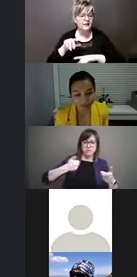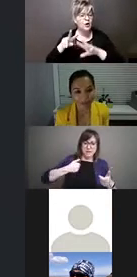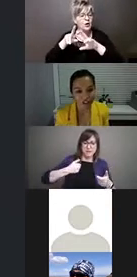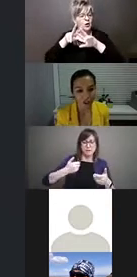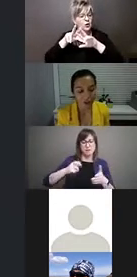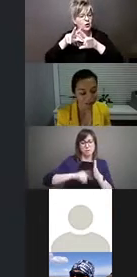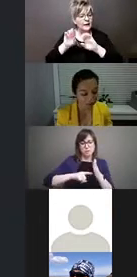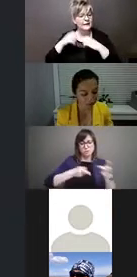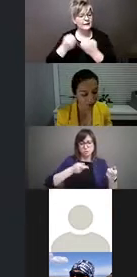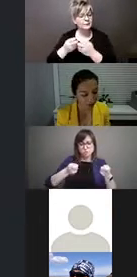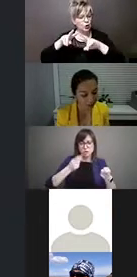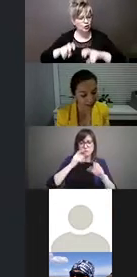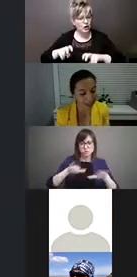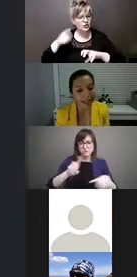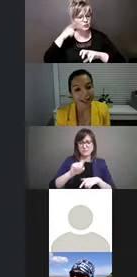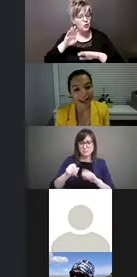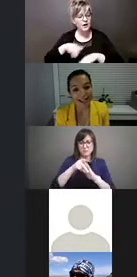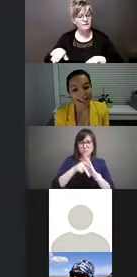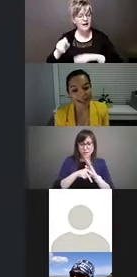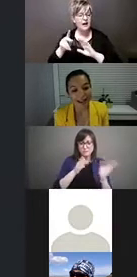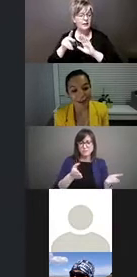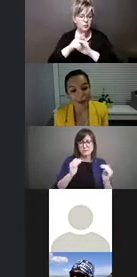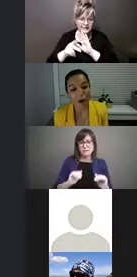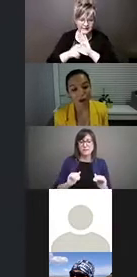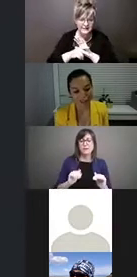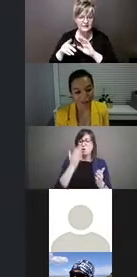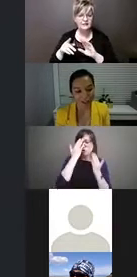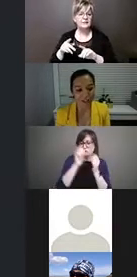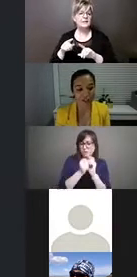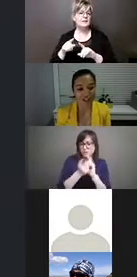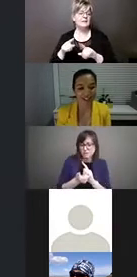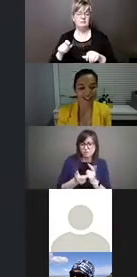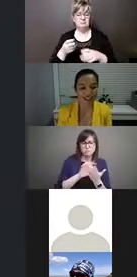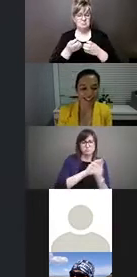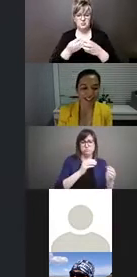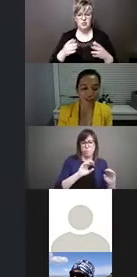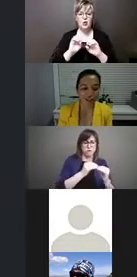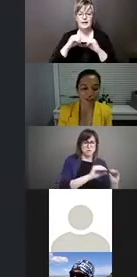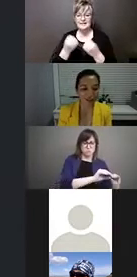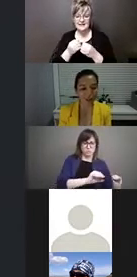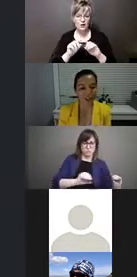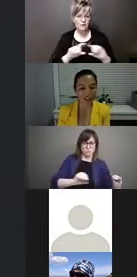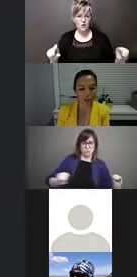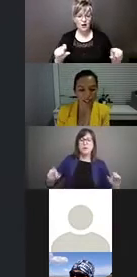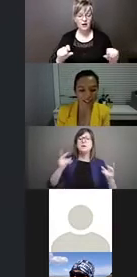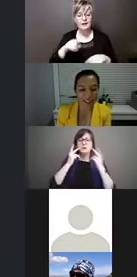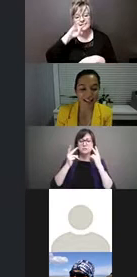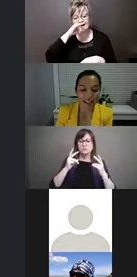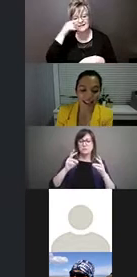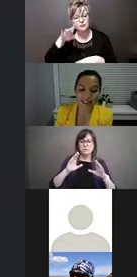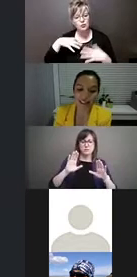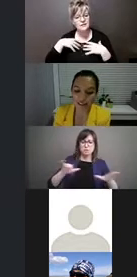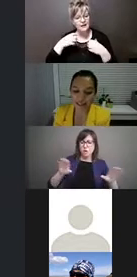Childhood Disability Policy. And all these organizations that you see, Kids Brain Health Network, Child Bright,